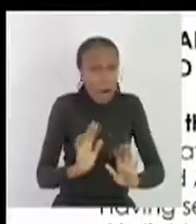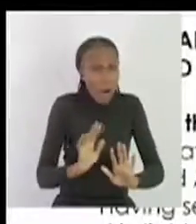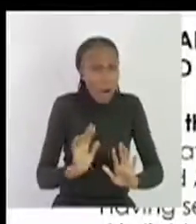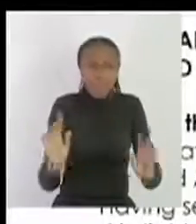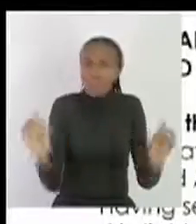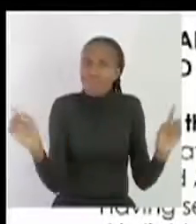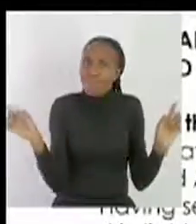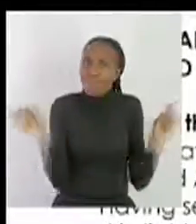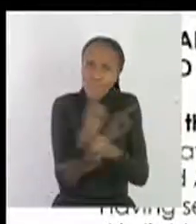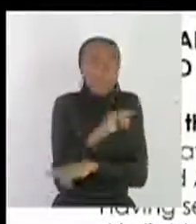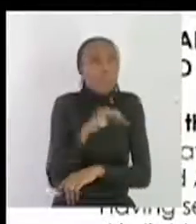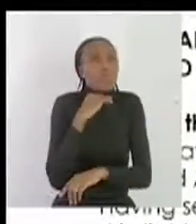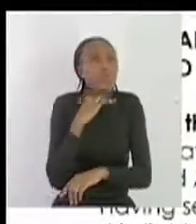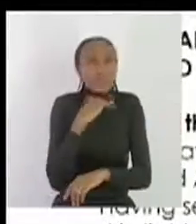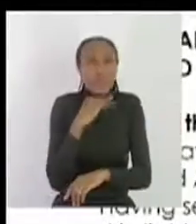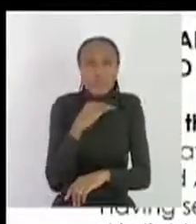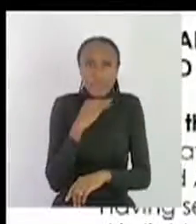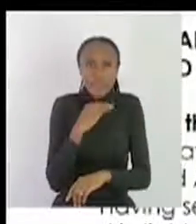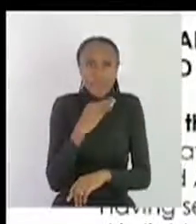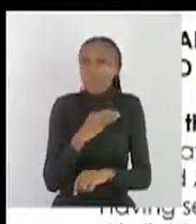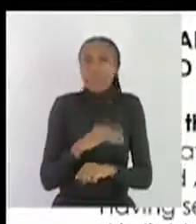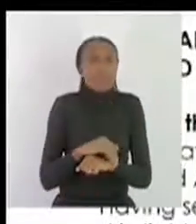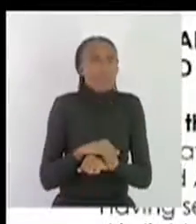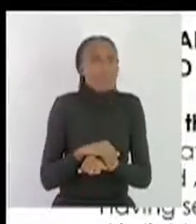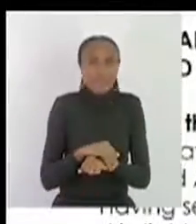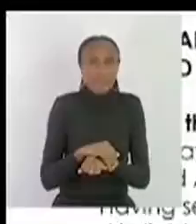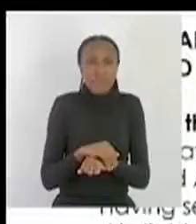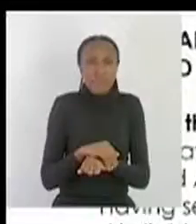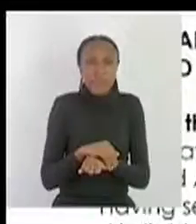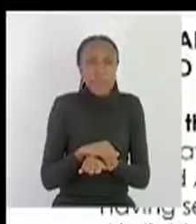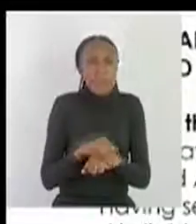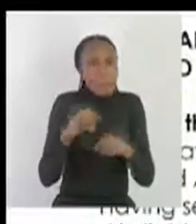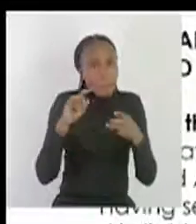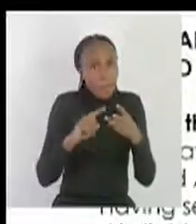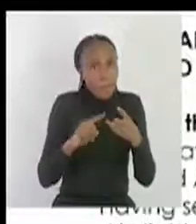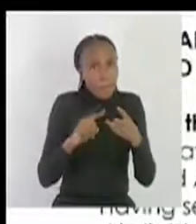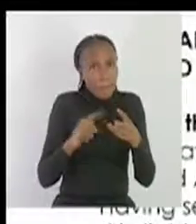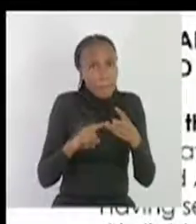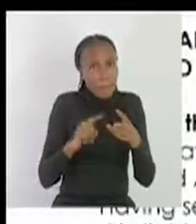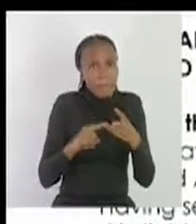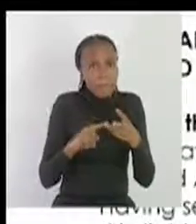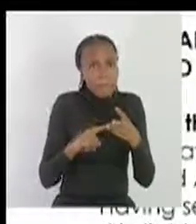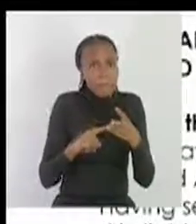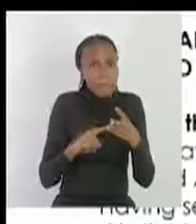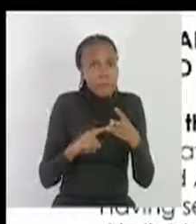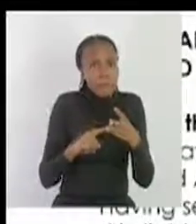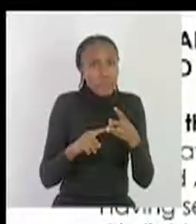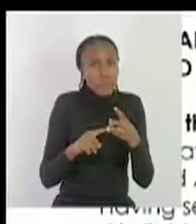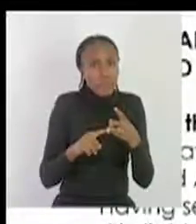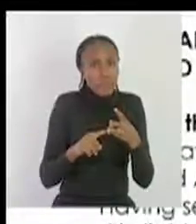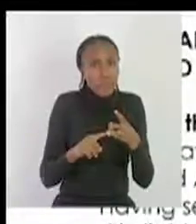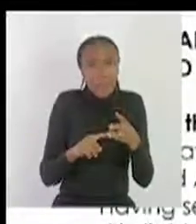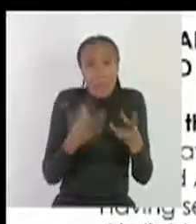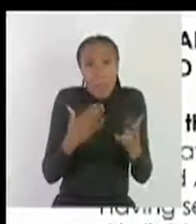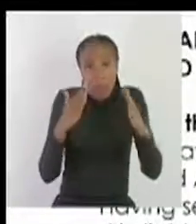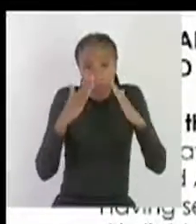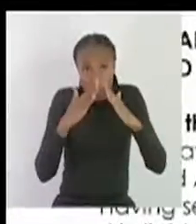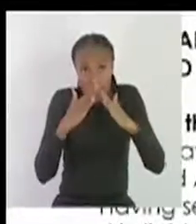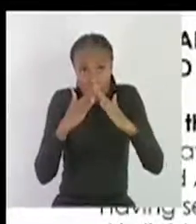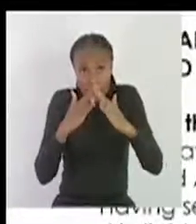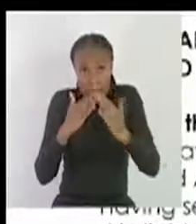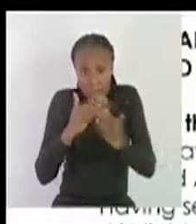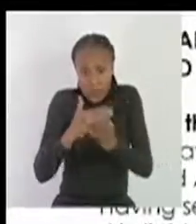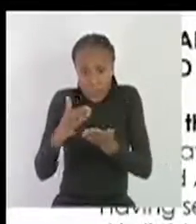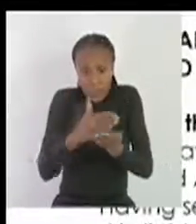positive no it's not that's already a myth and then the second last uh myth it says that you can get HIV